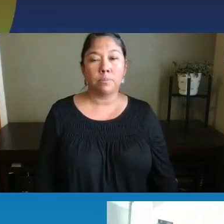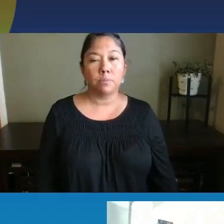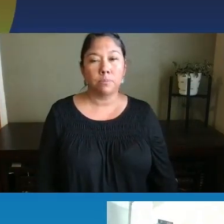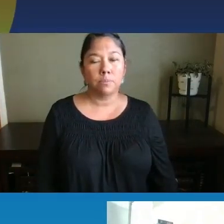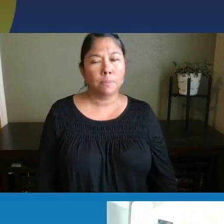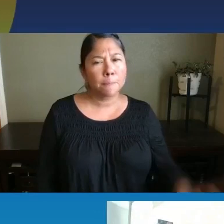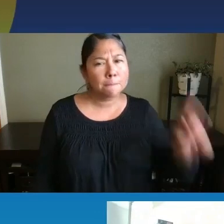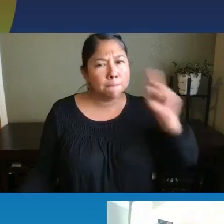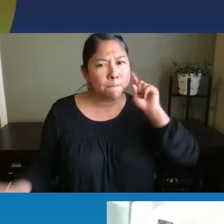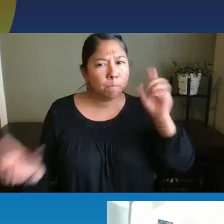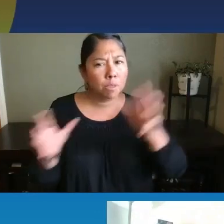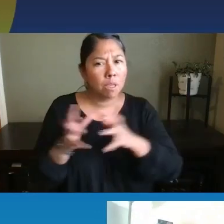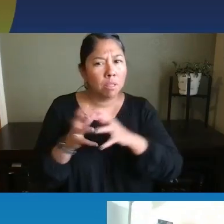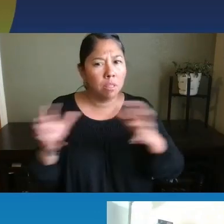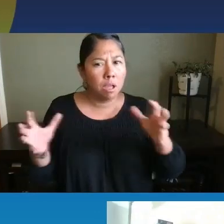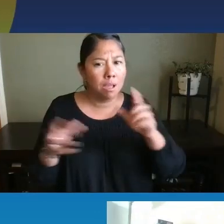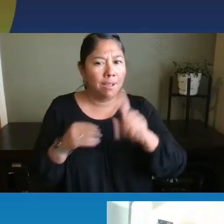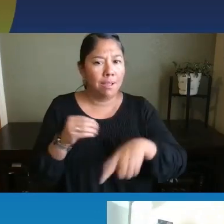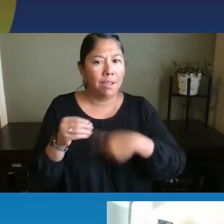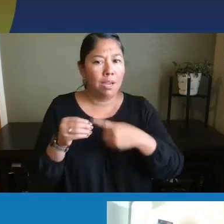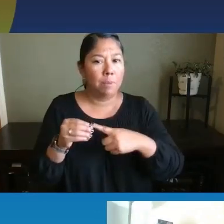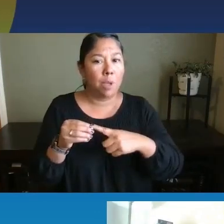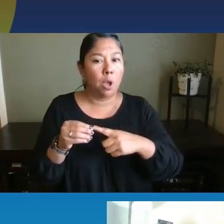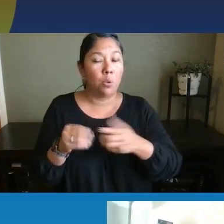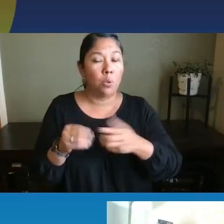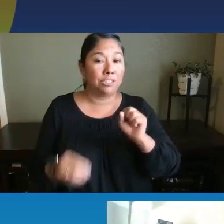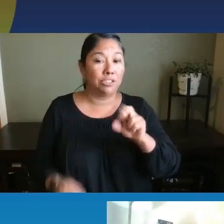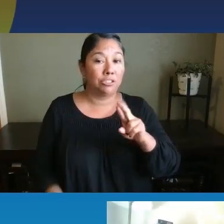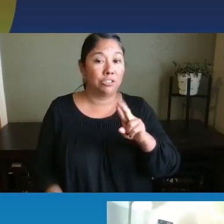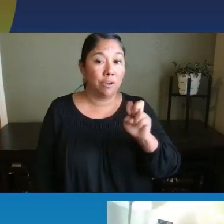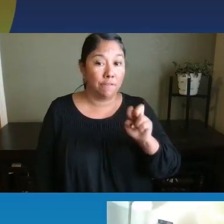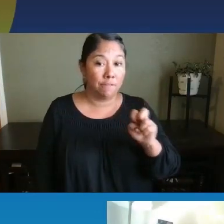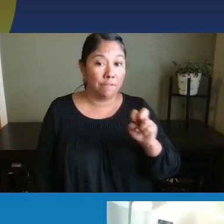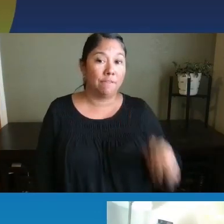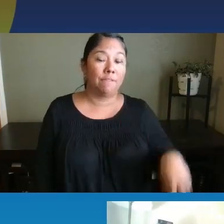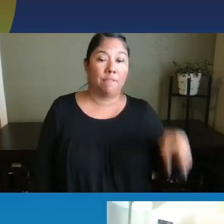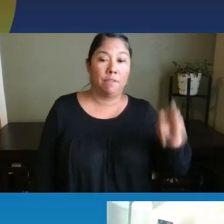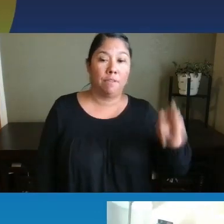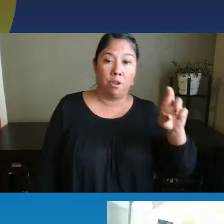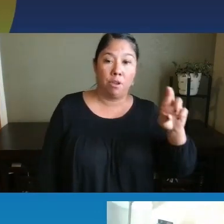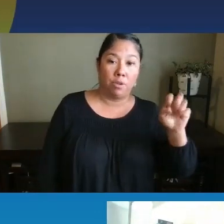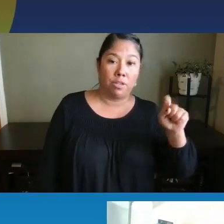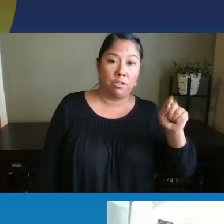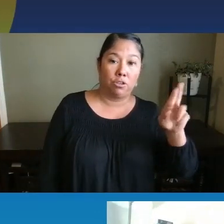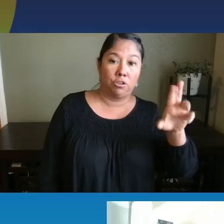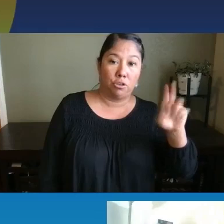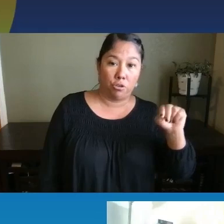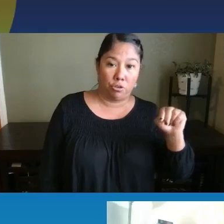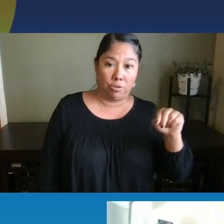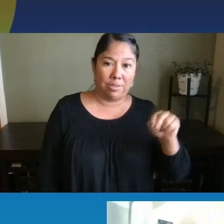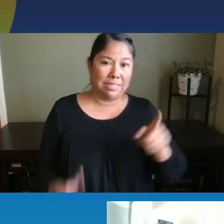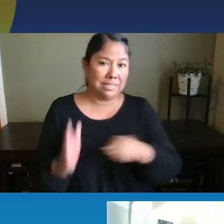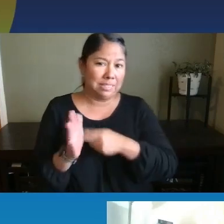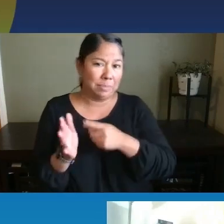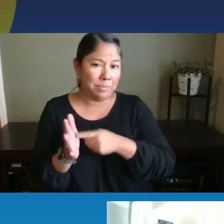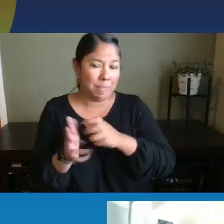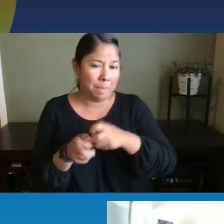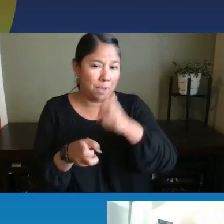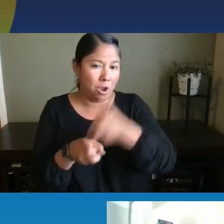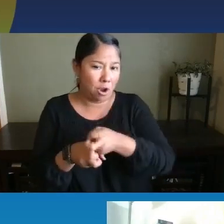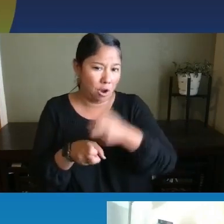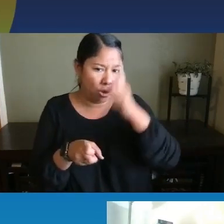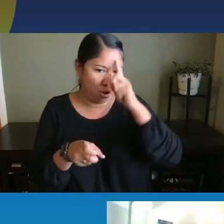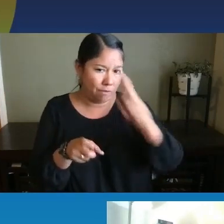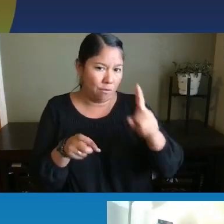lot about the importance of serve and return. And sometimes that can be hard for practitioners to